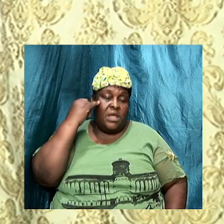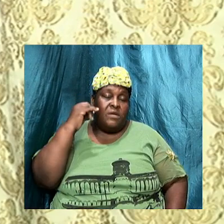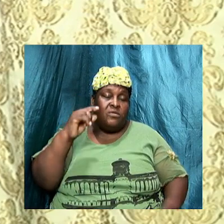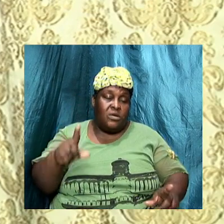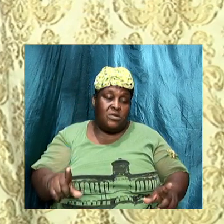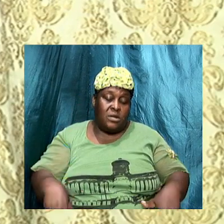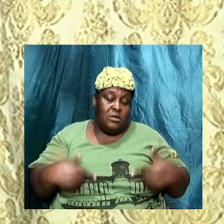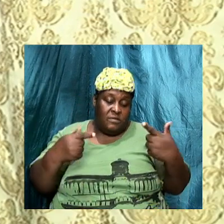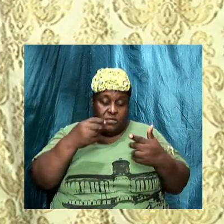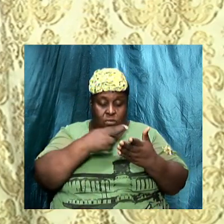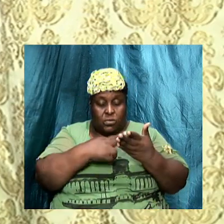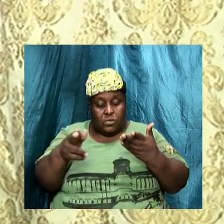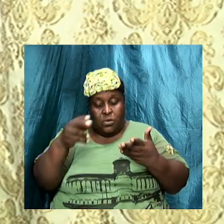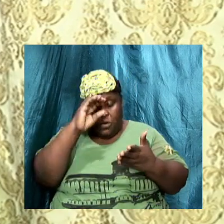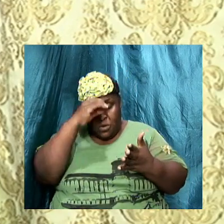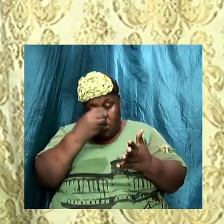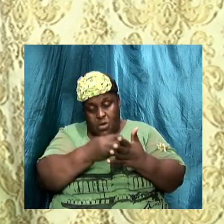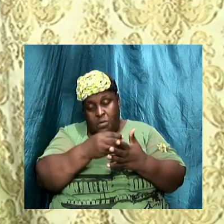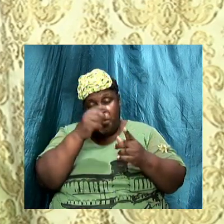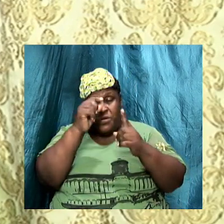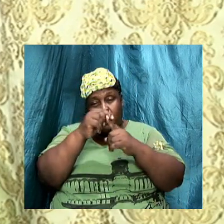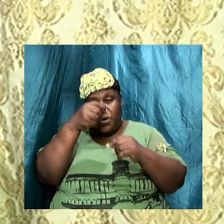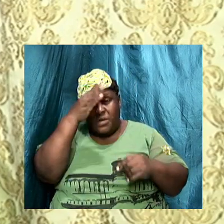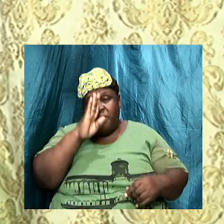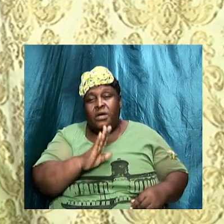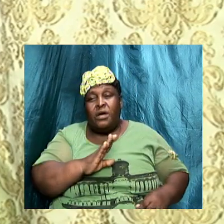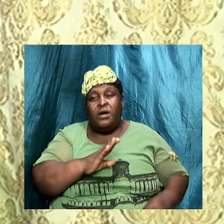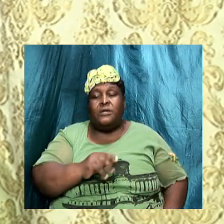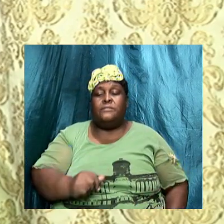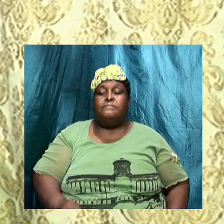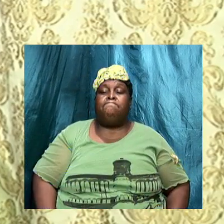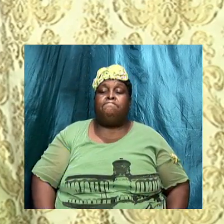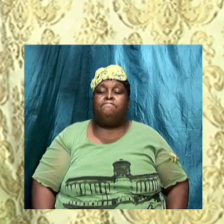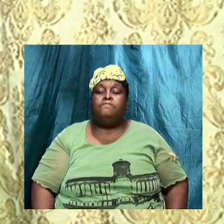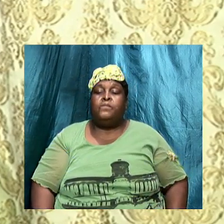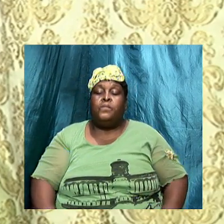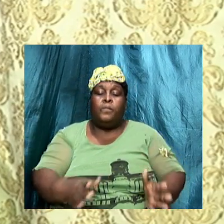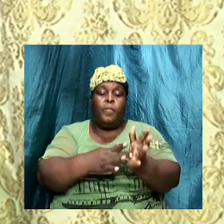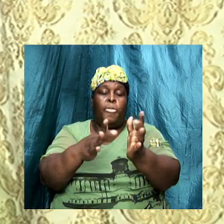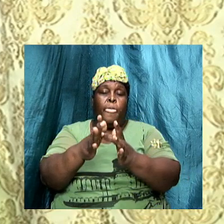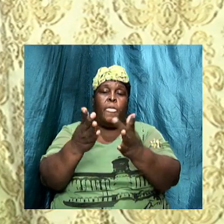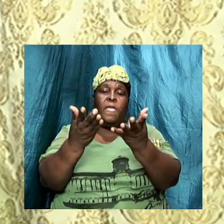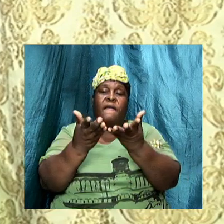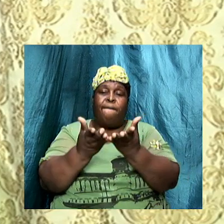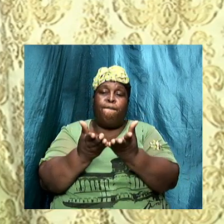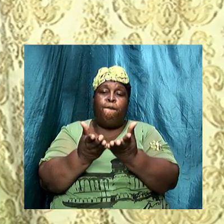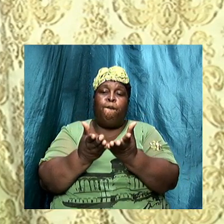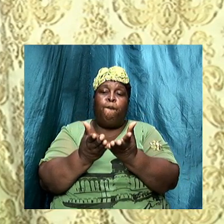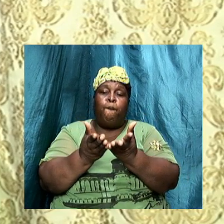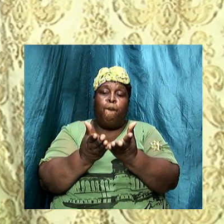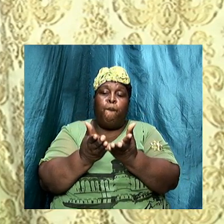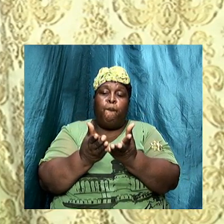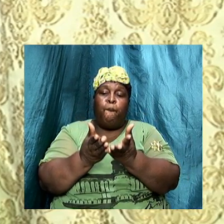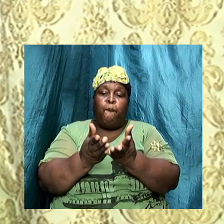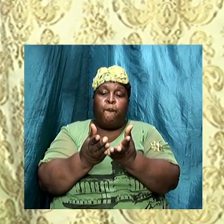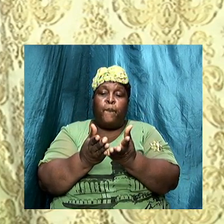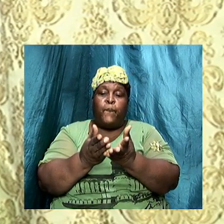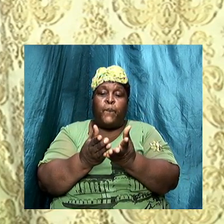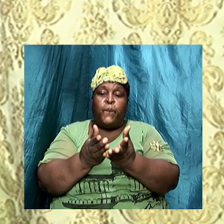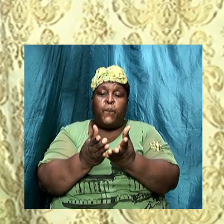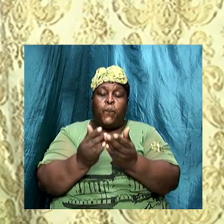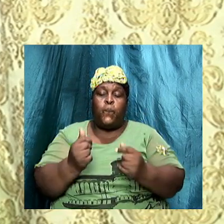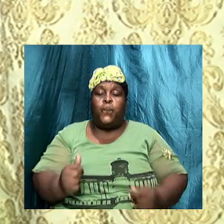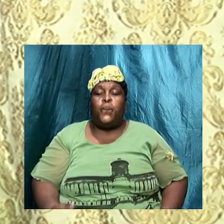holy we must obey the word of the Lord. Leviticus 20 verse 7 and